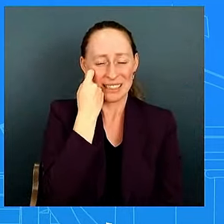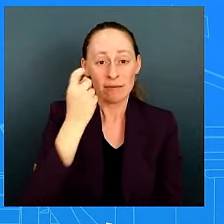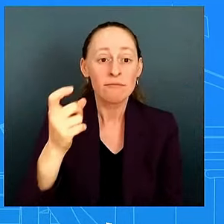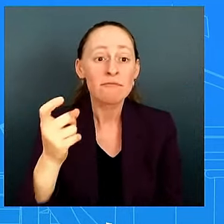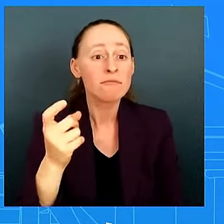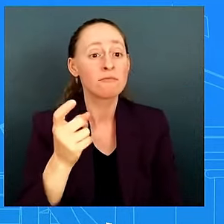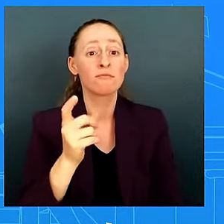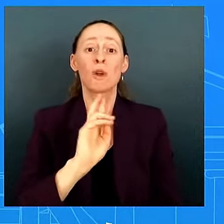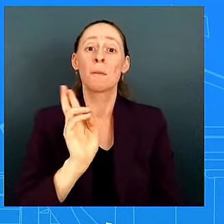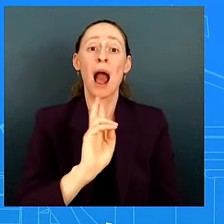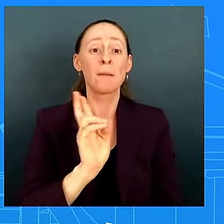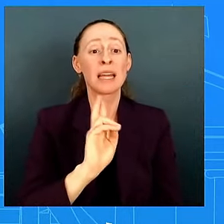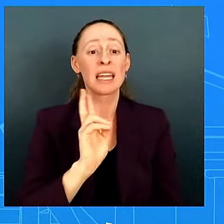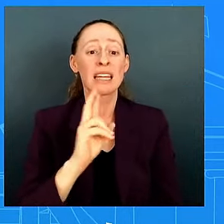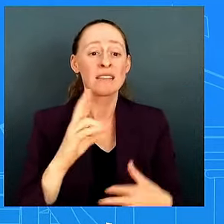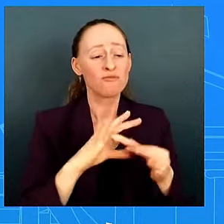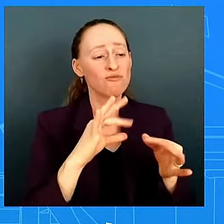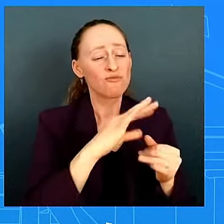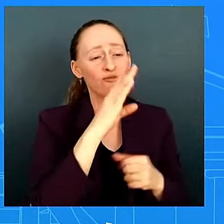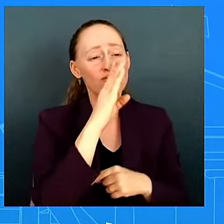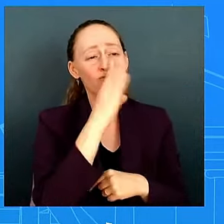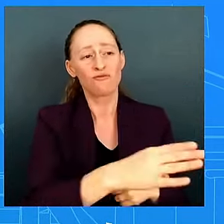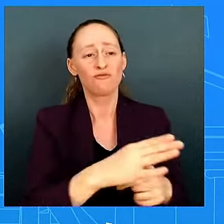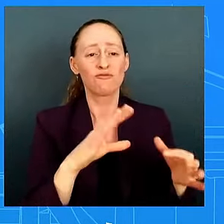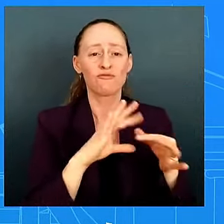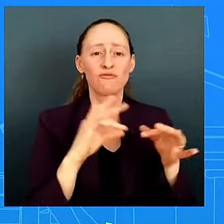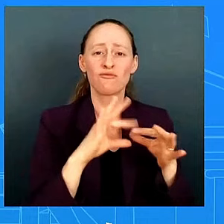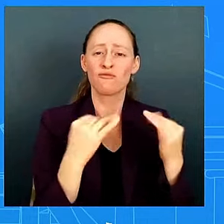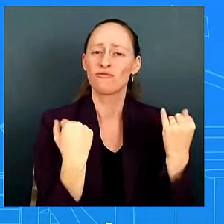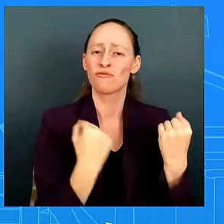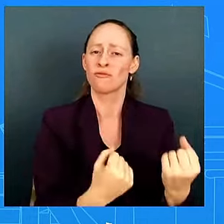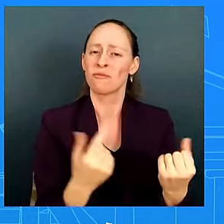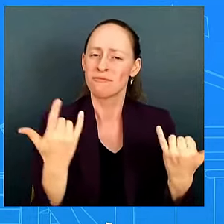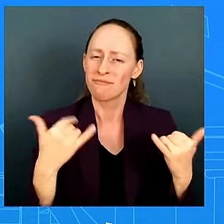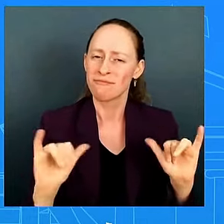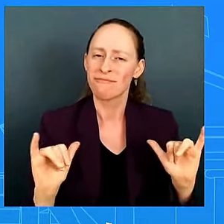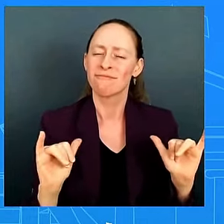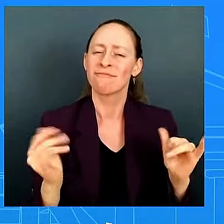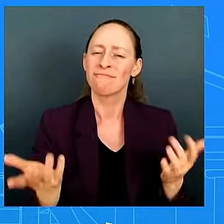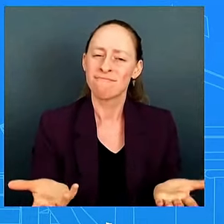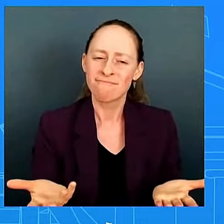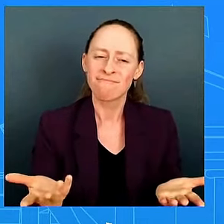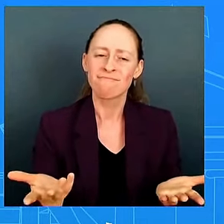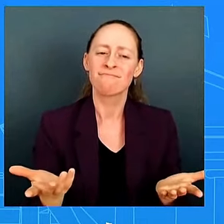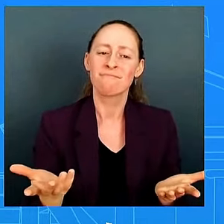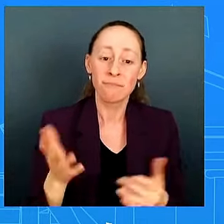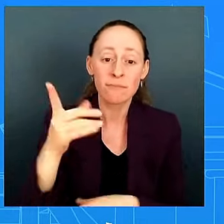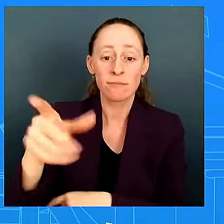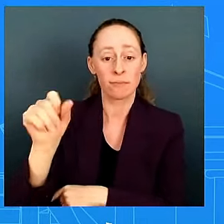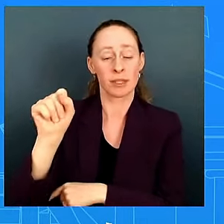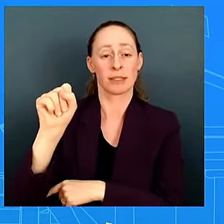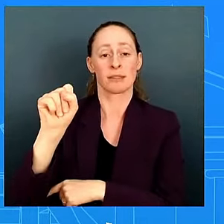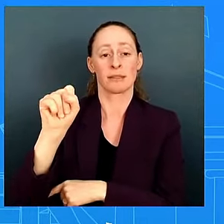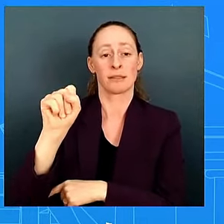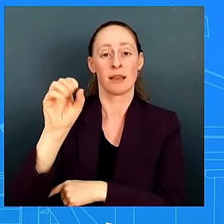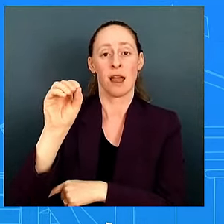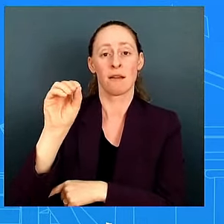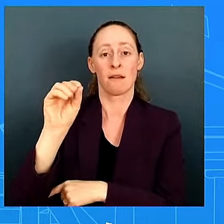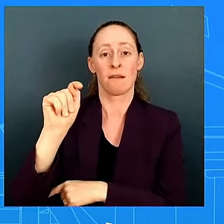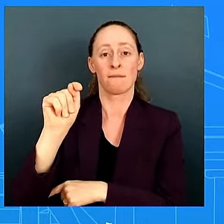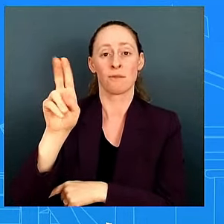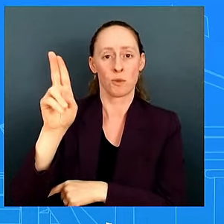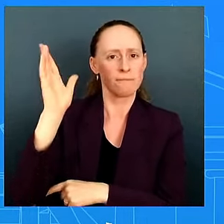and what was happening uh back and forth uh in the state of the union there has been also many instances uh